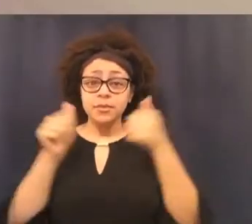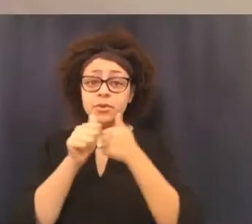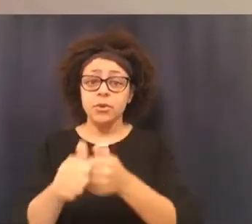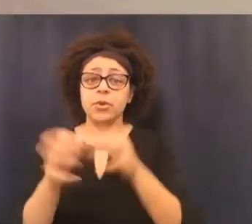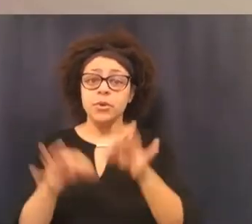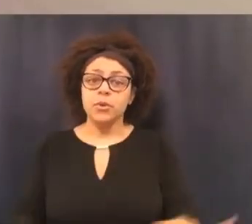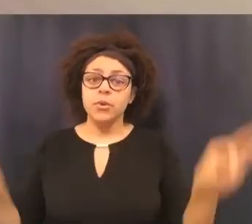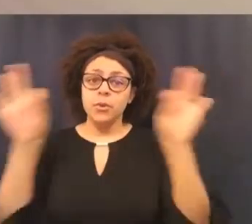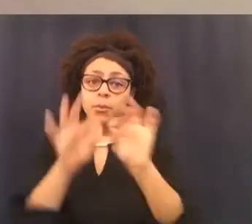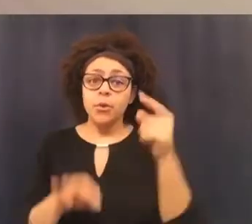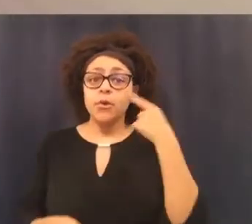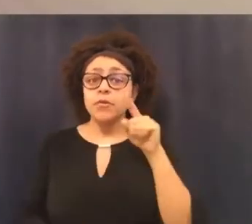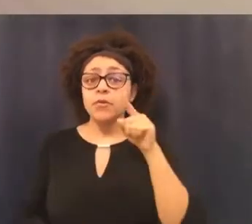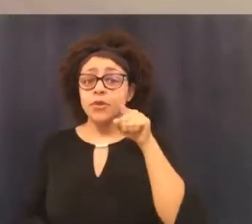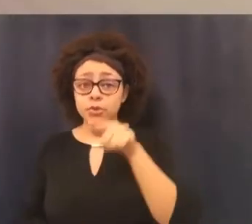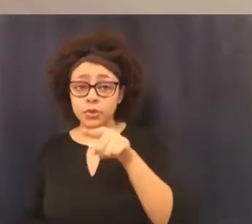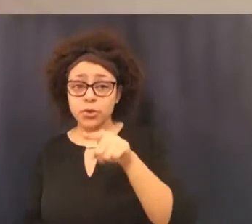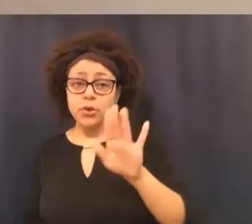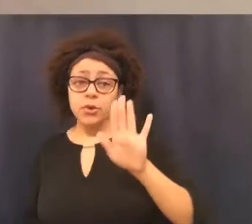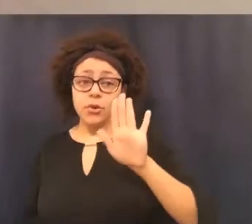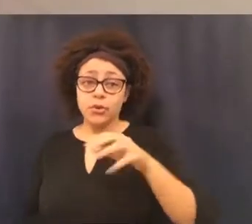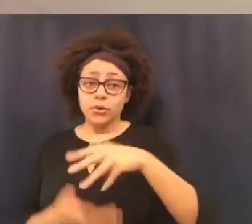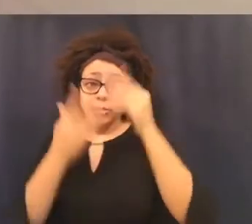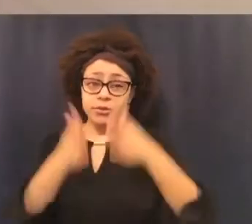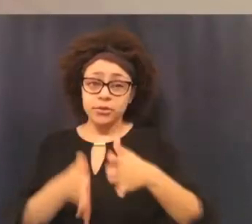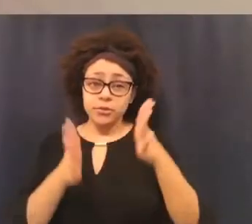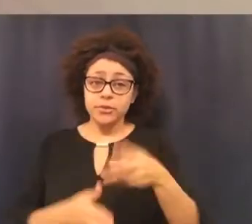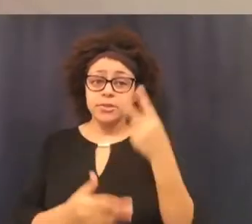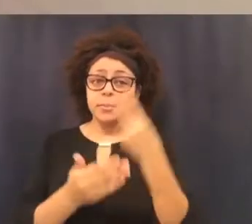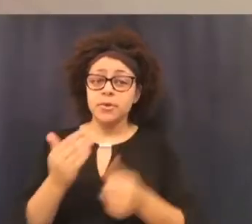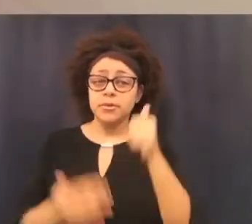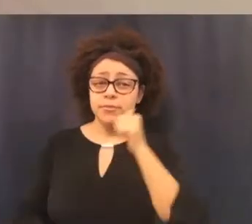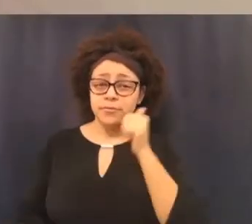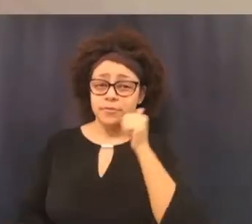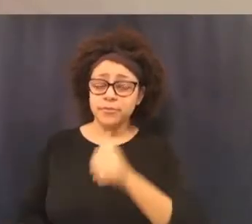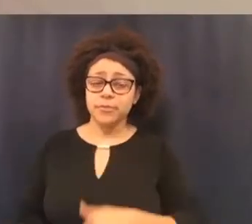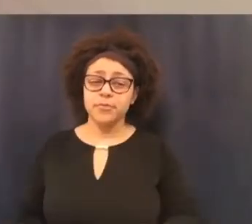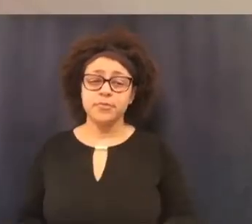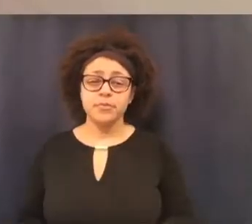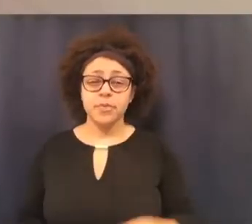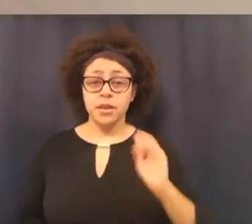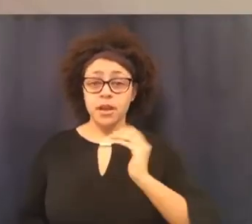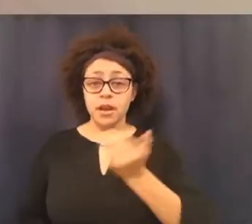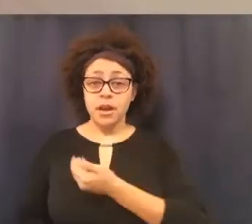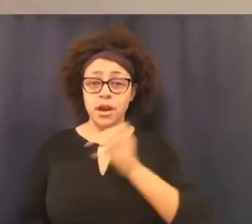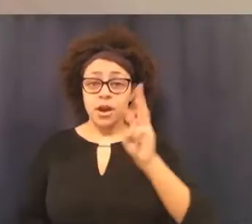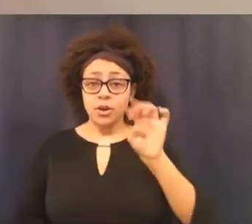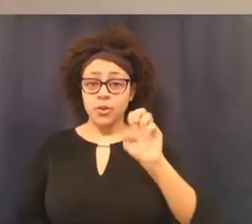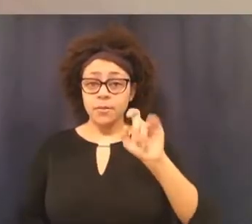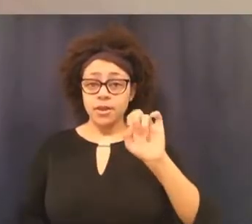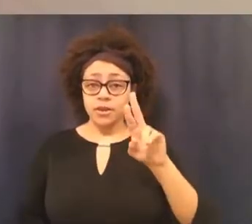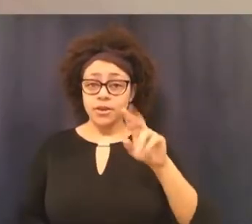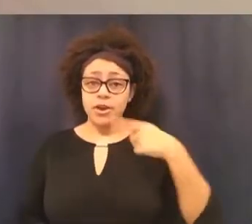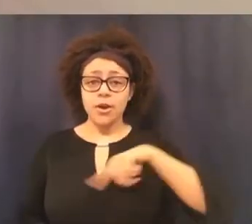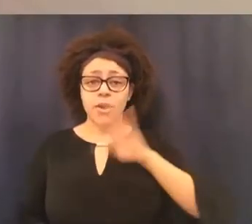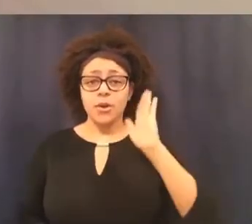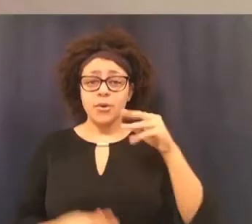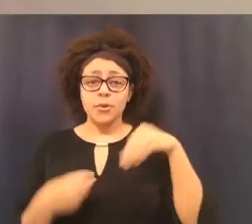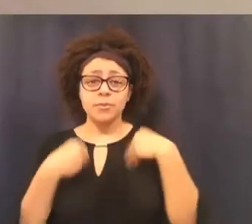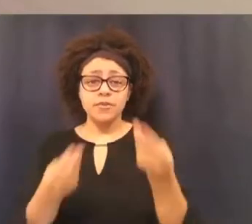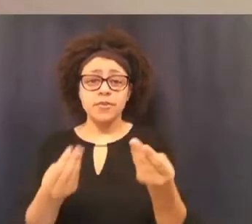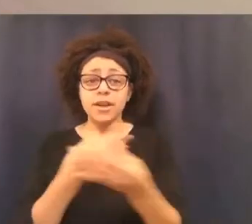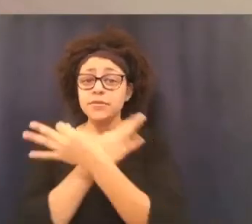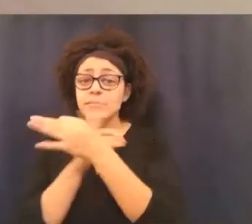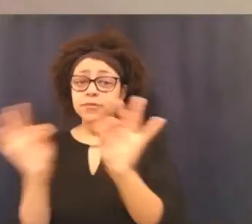important one to you and your students every day. In our upcoming webinar, we'll give you a free, concise,